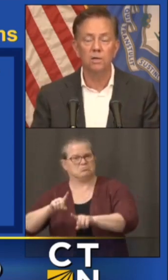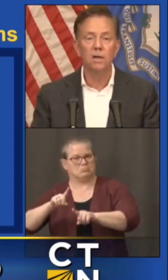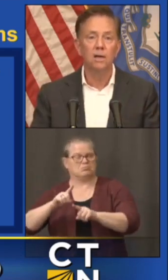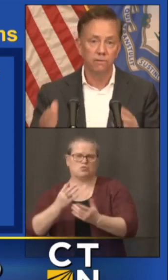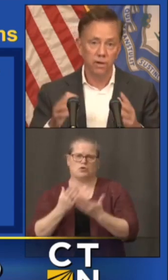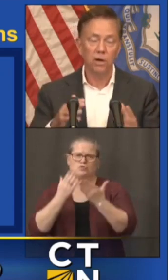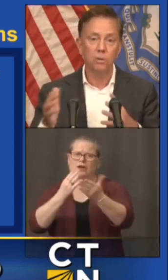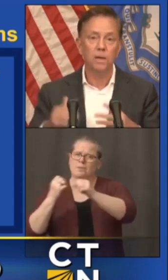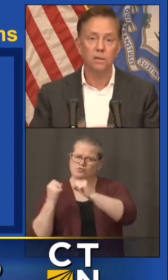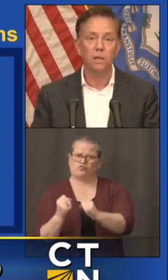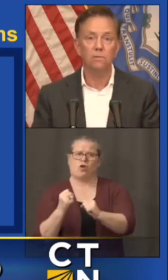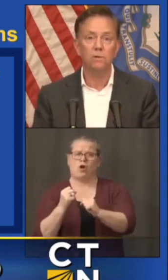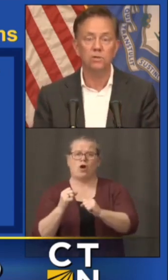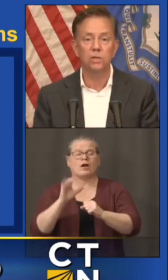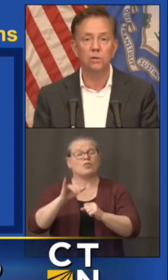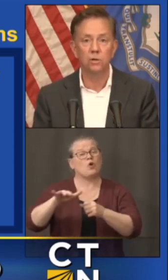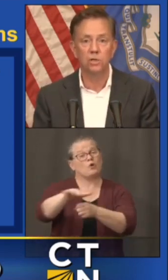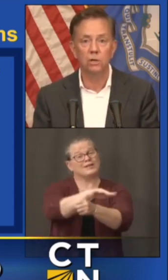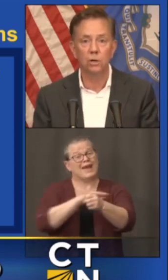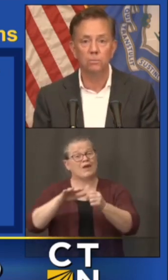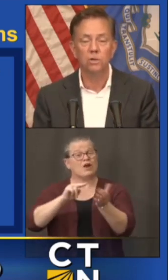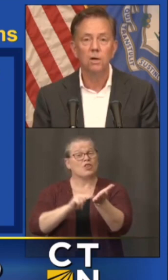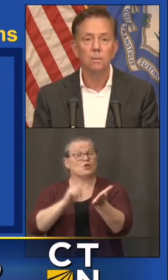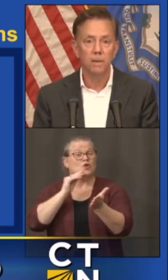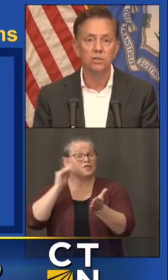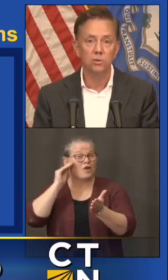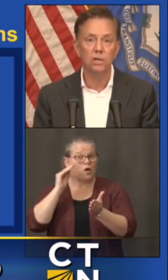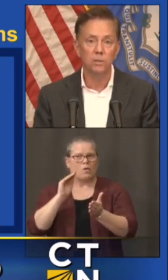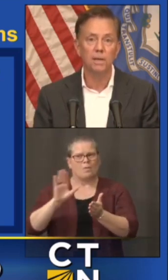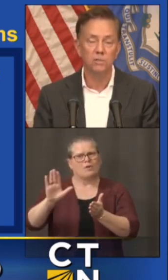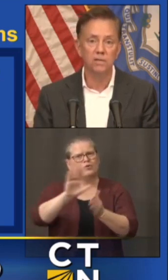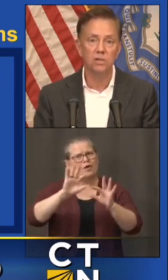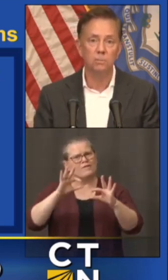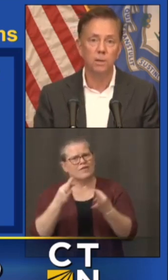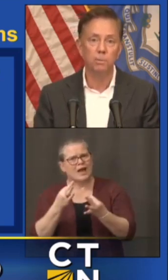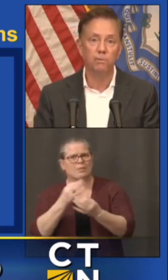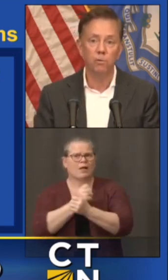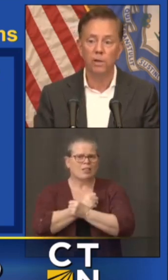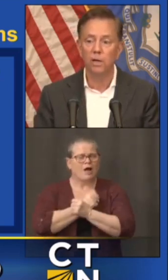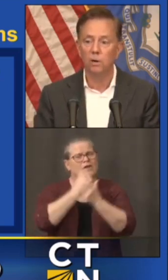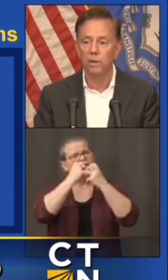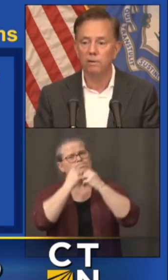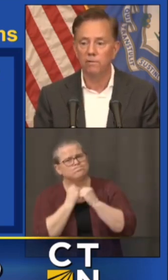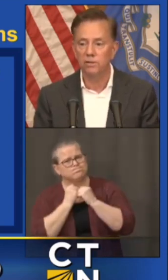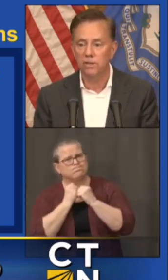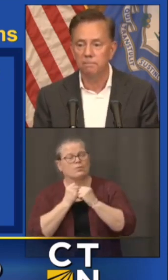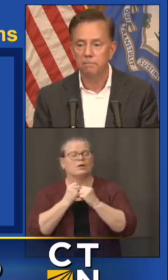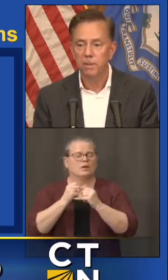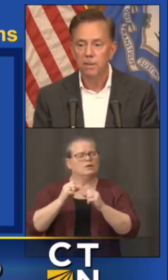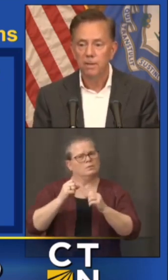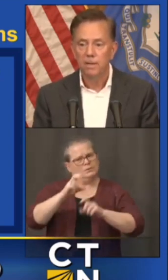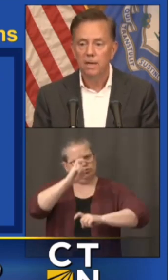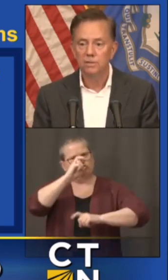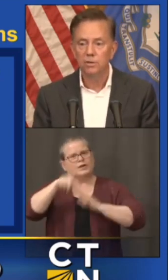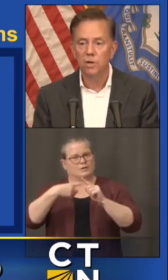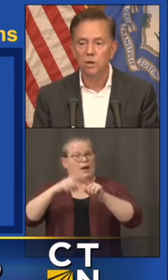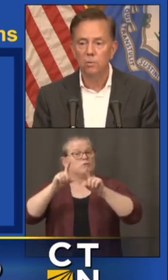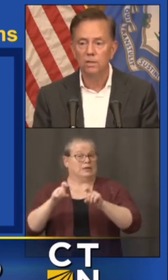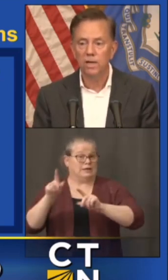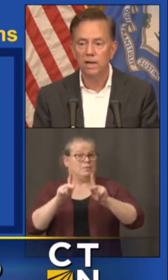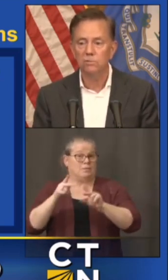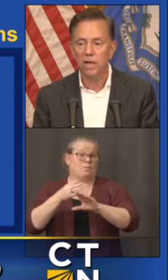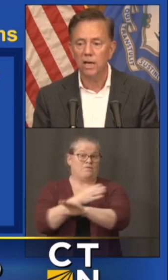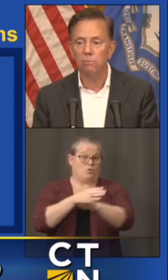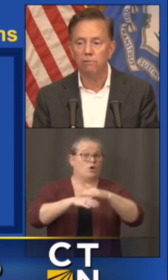areas if you care about the loved ones in the nursing homes be strict about testing people before they go in and visit as you